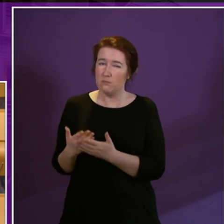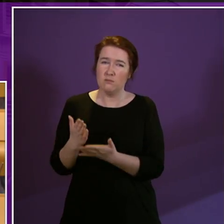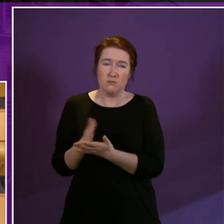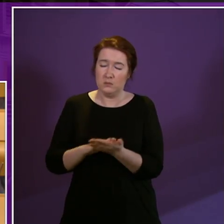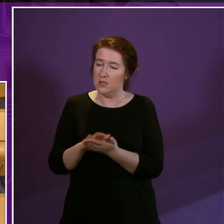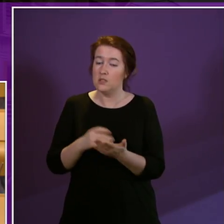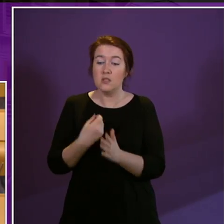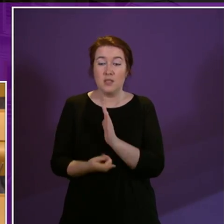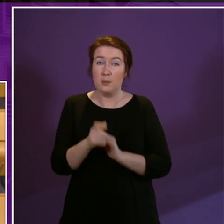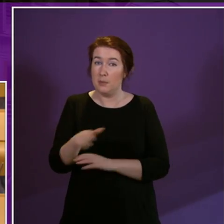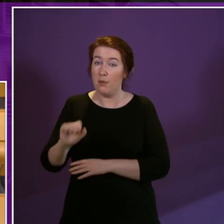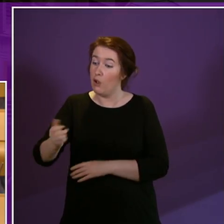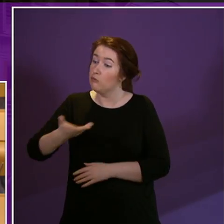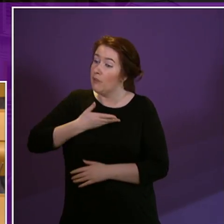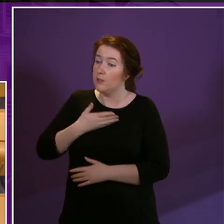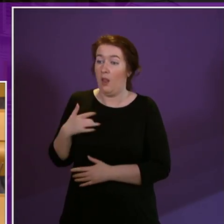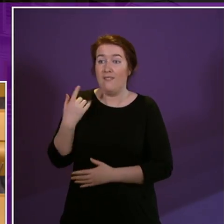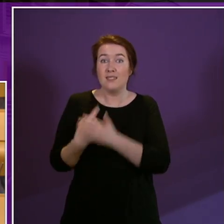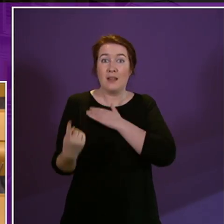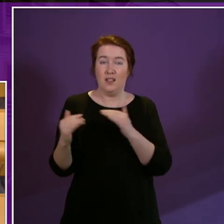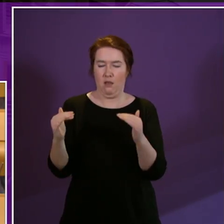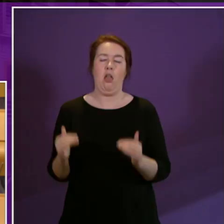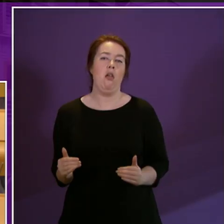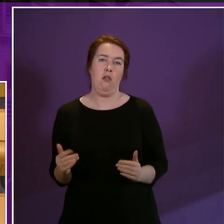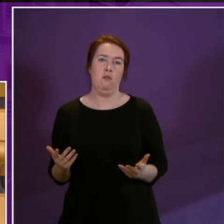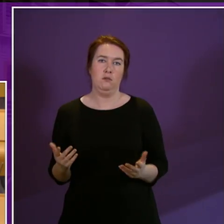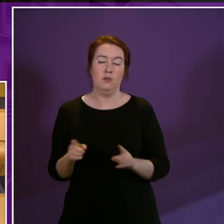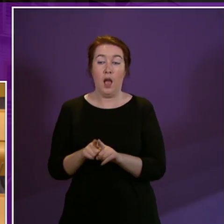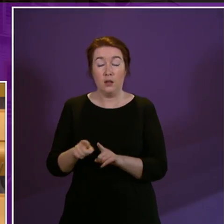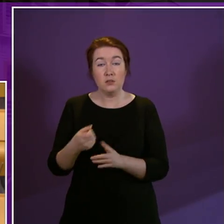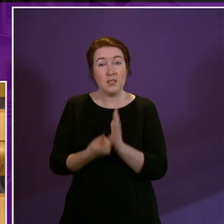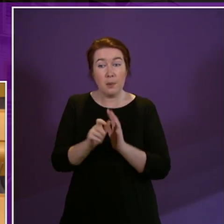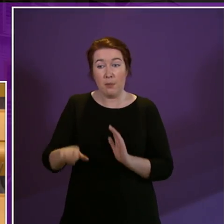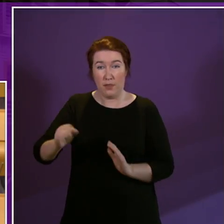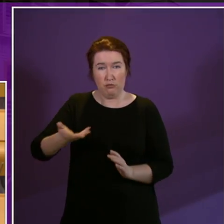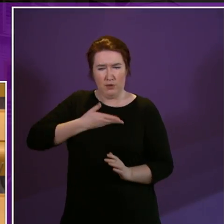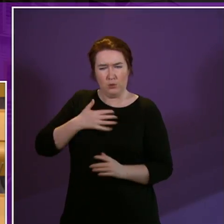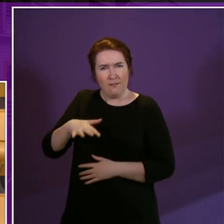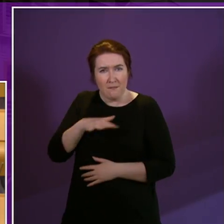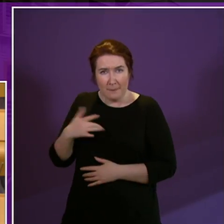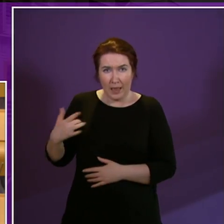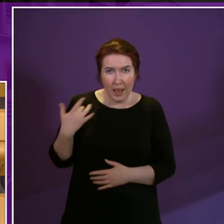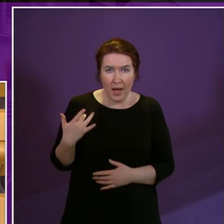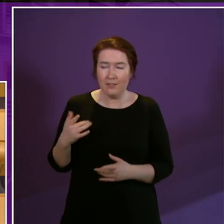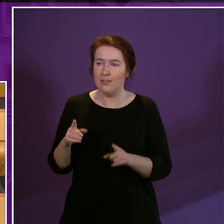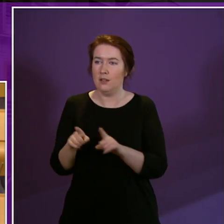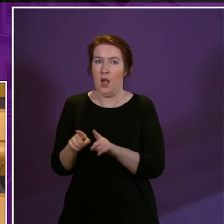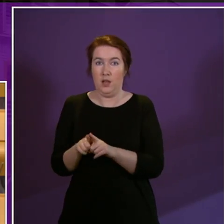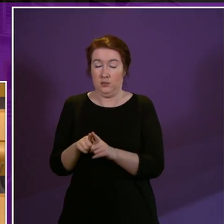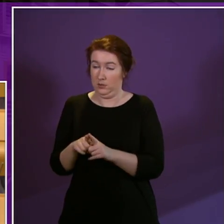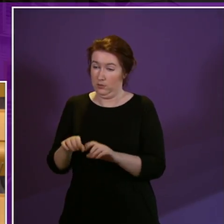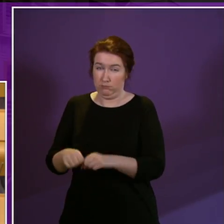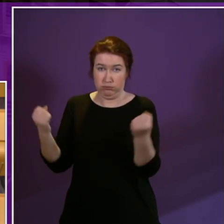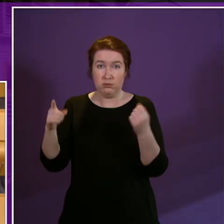people's right to live independently and their right to family life in controversy of Article